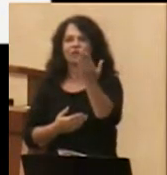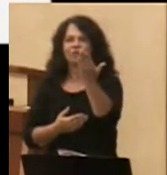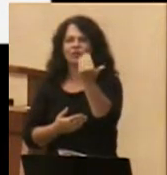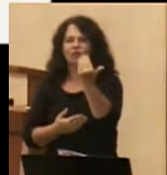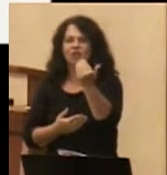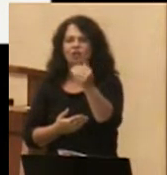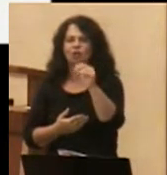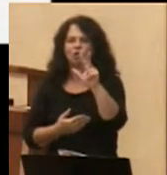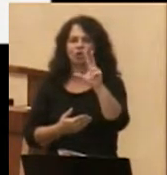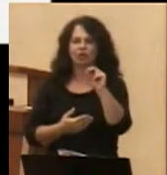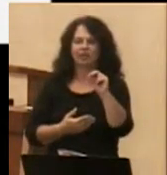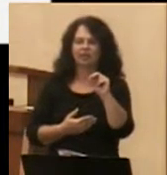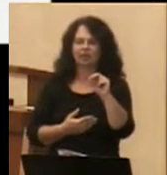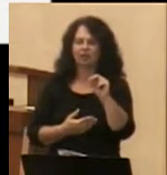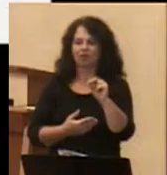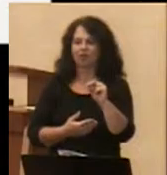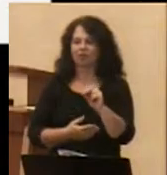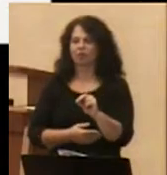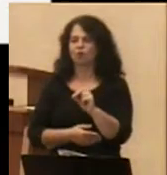485 years ago.